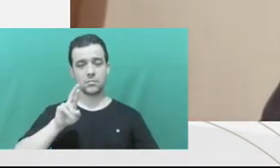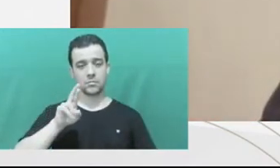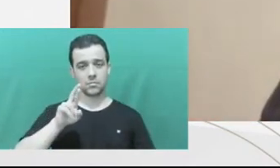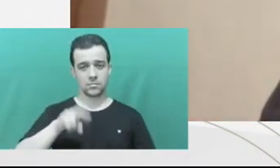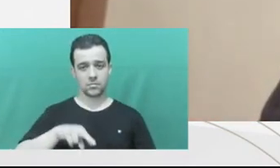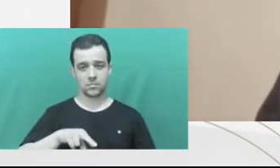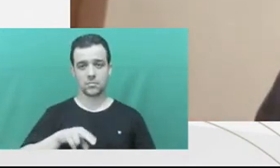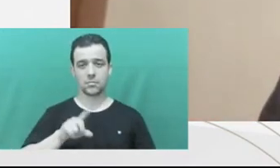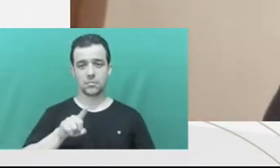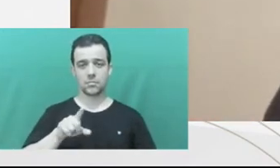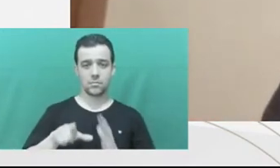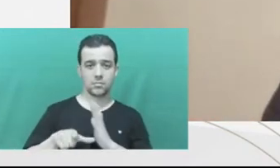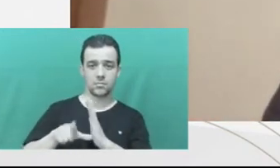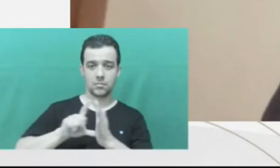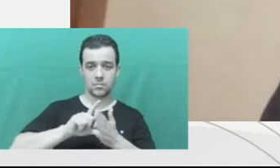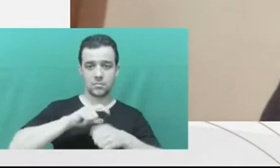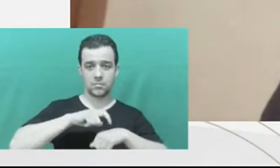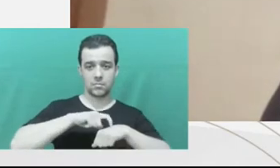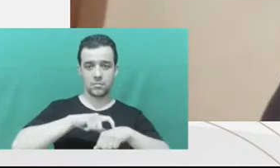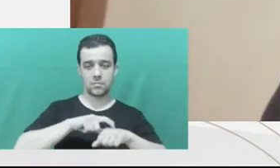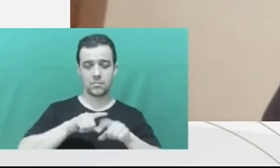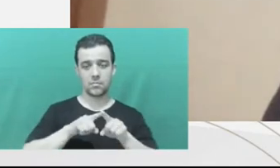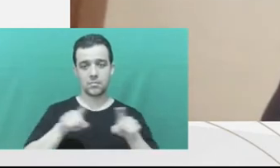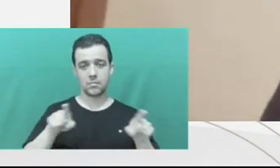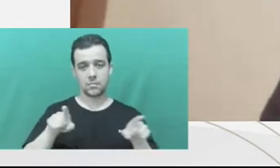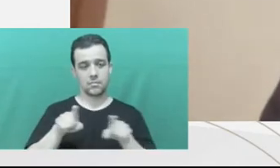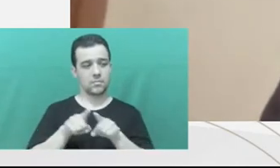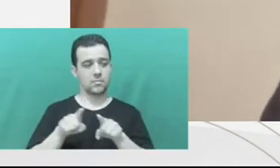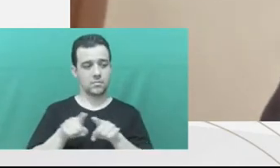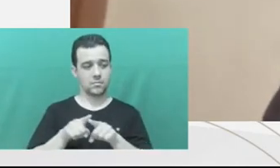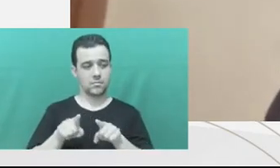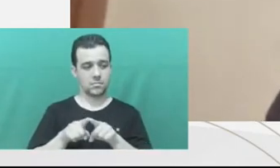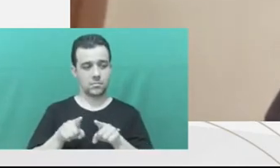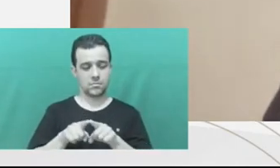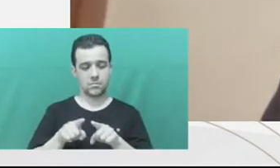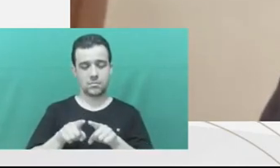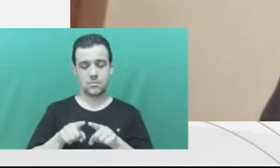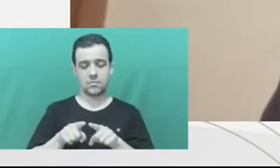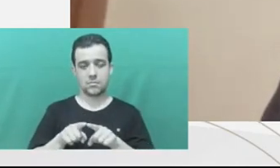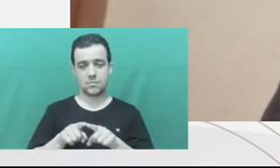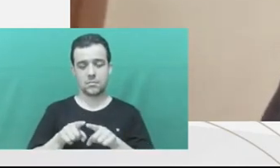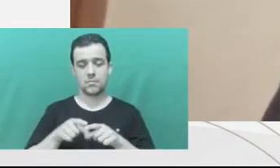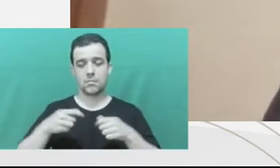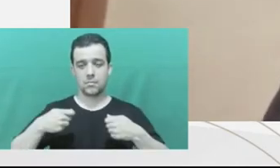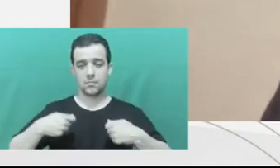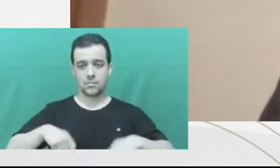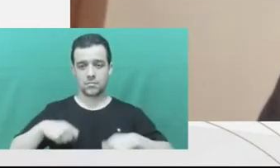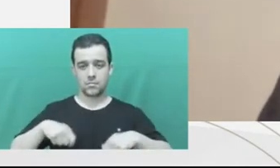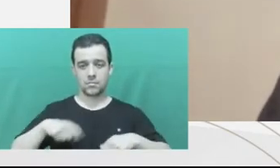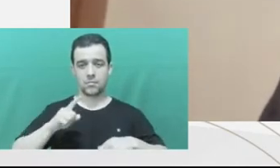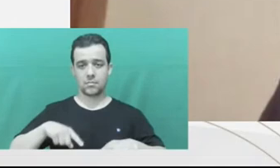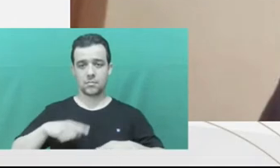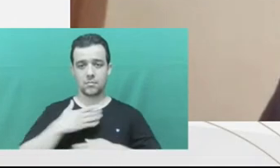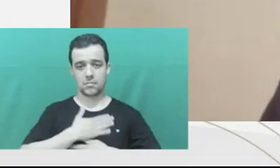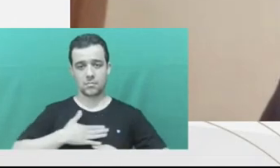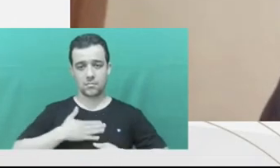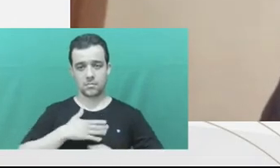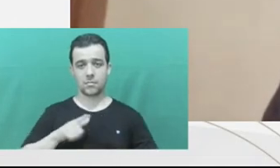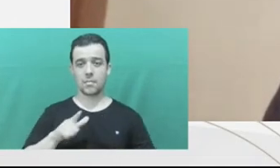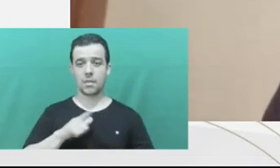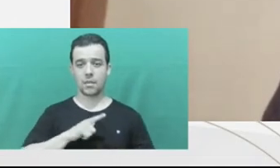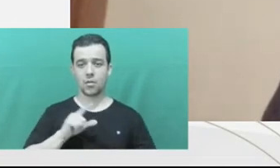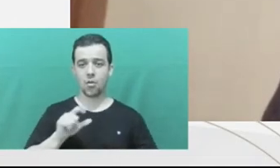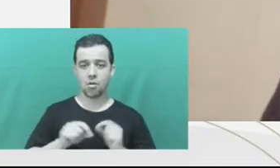them, not just because time is passing, of course, but also for the needs and how